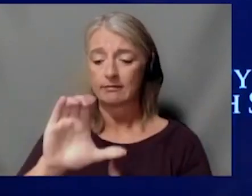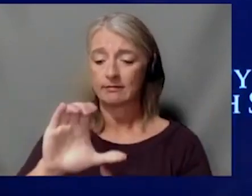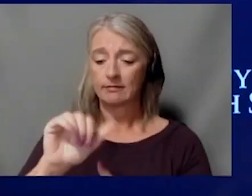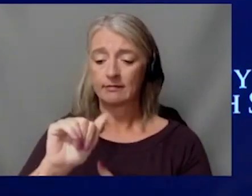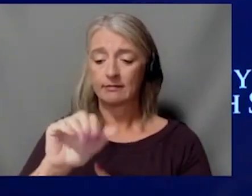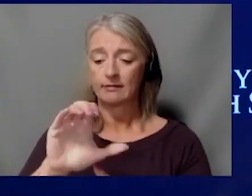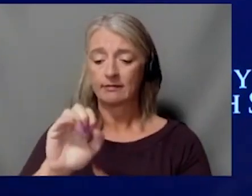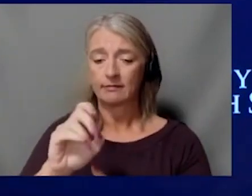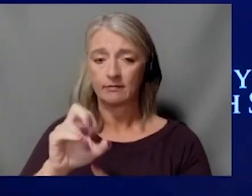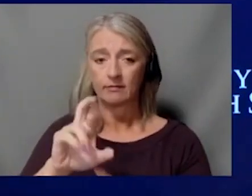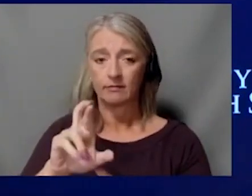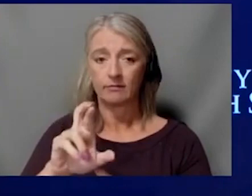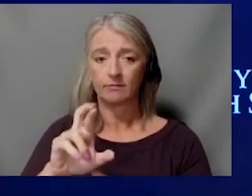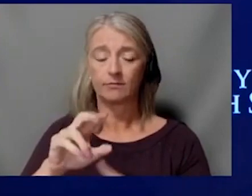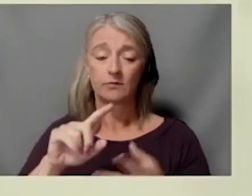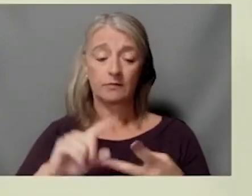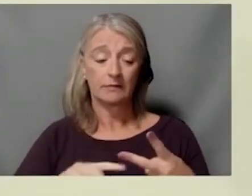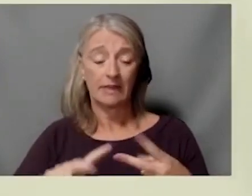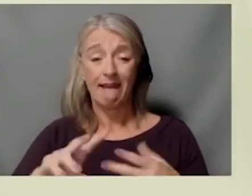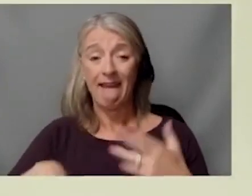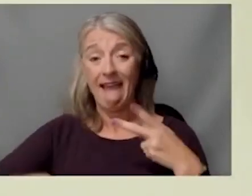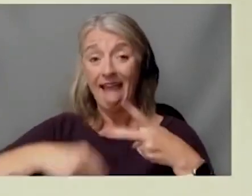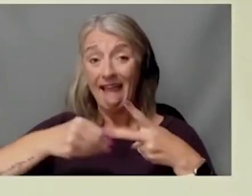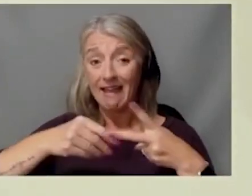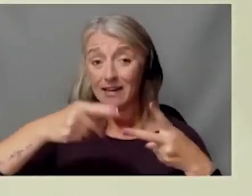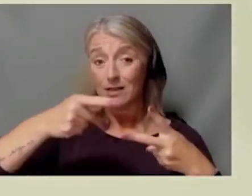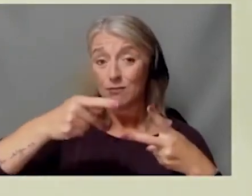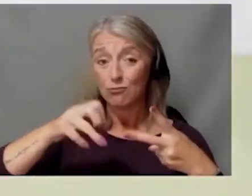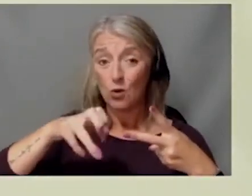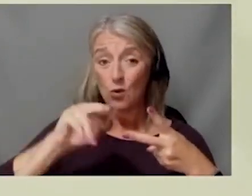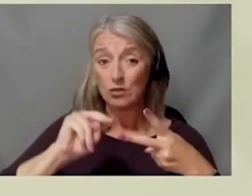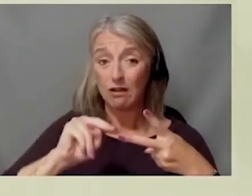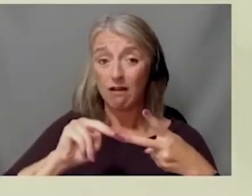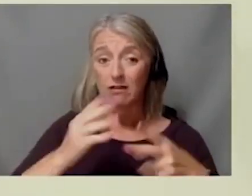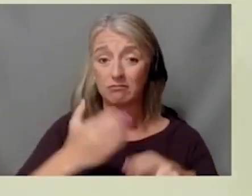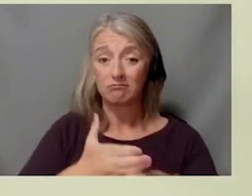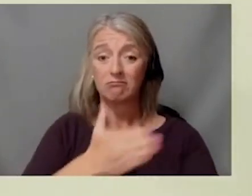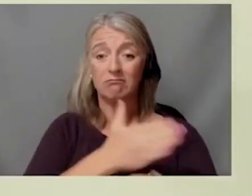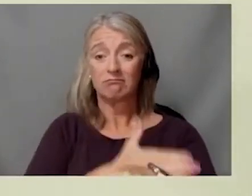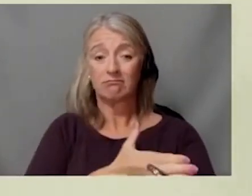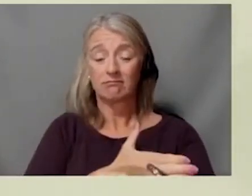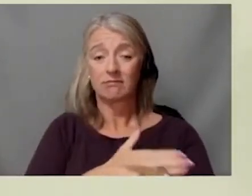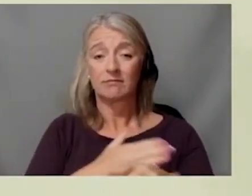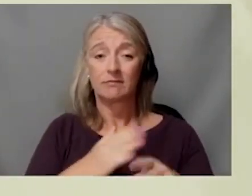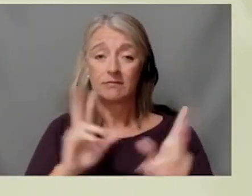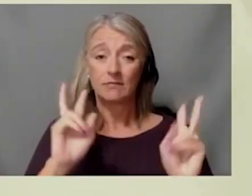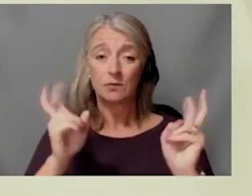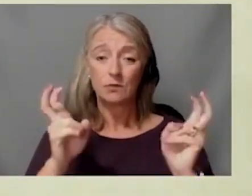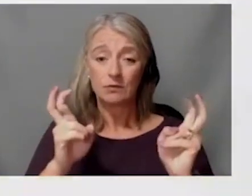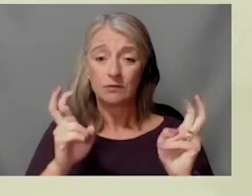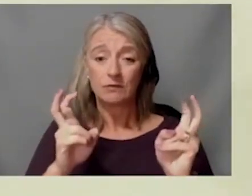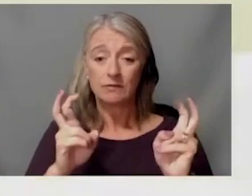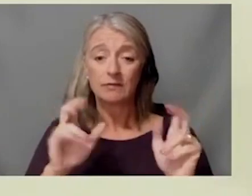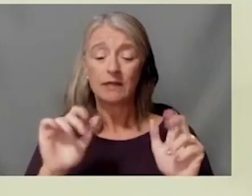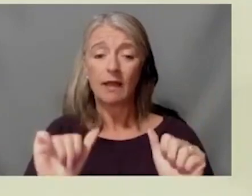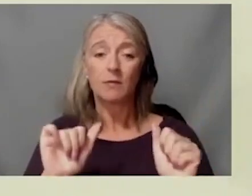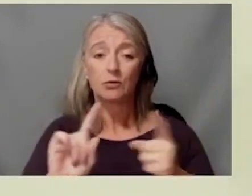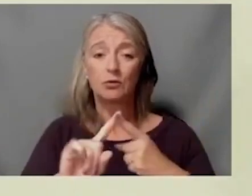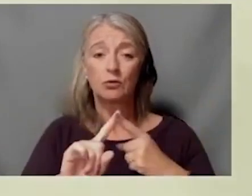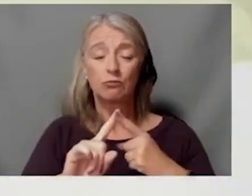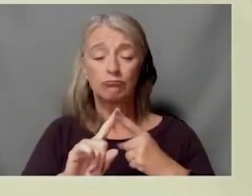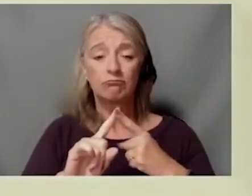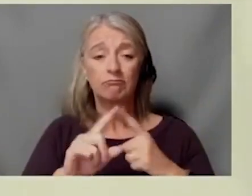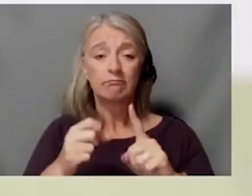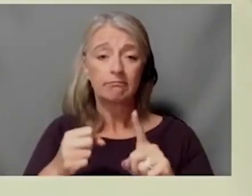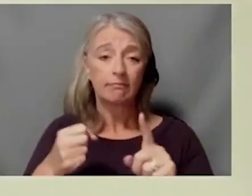takes it to the next level in terms of being able to not only affect many of those cures, but